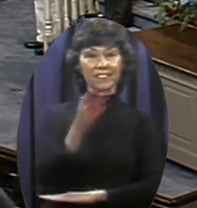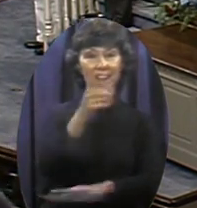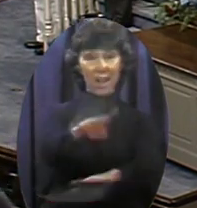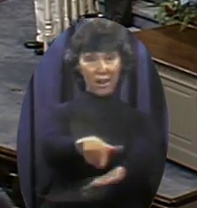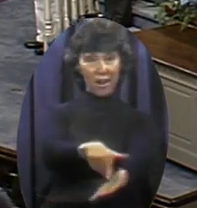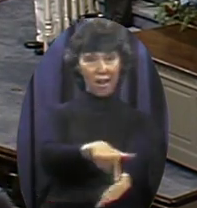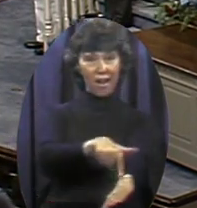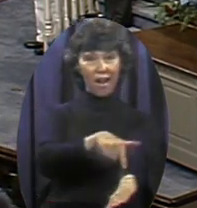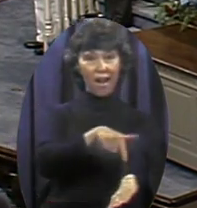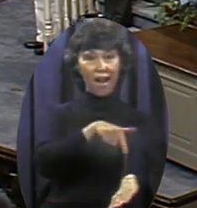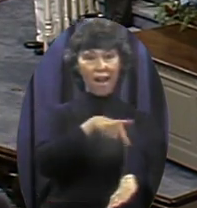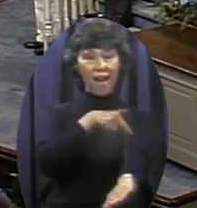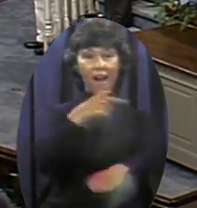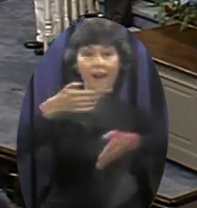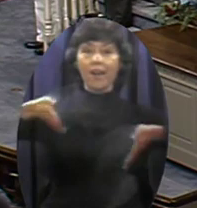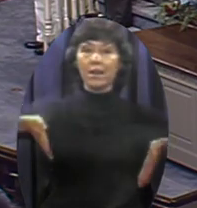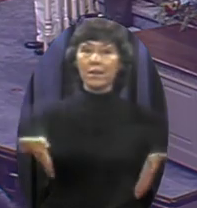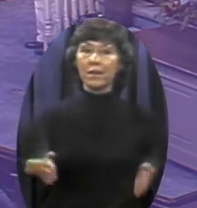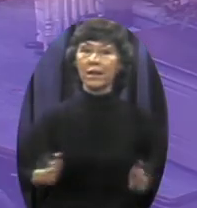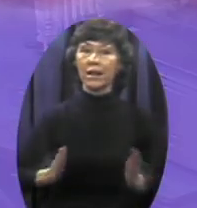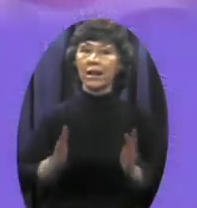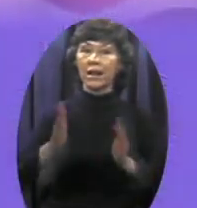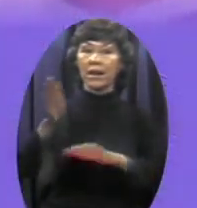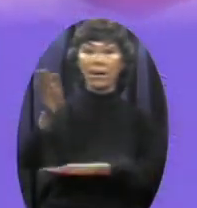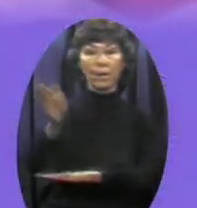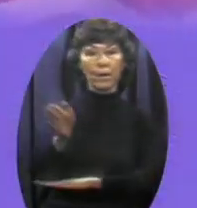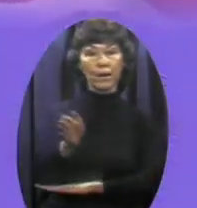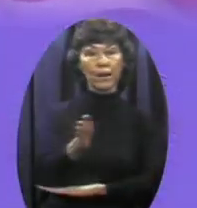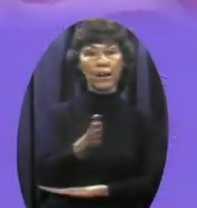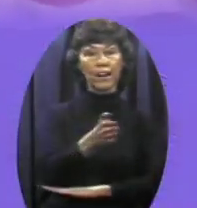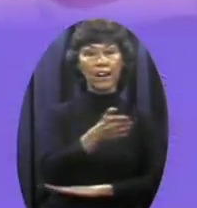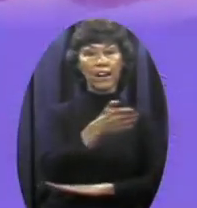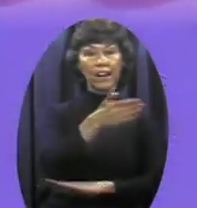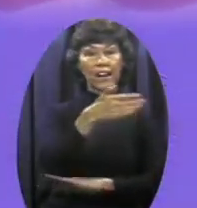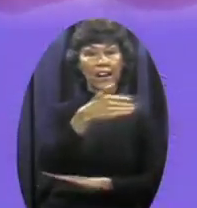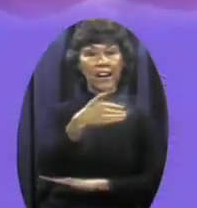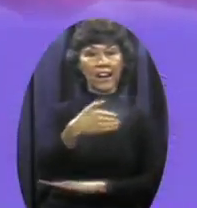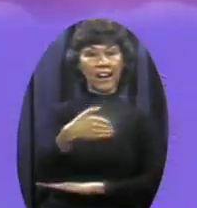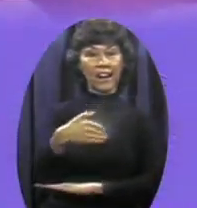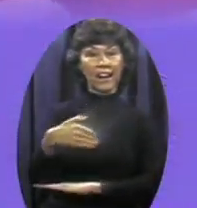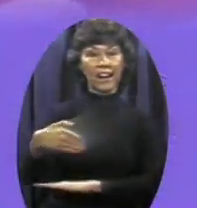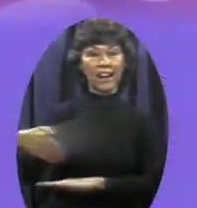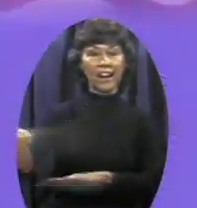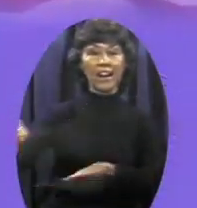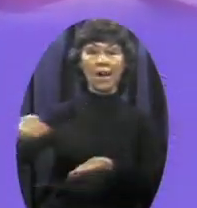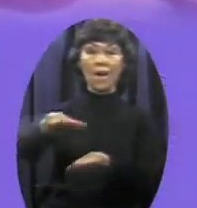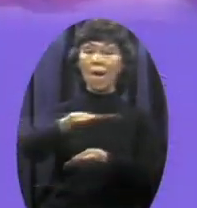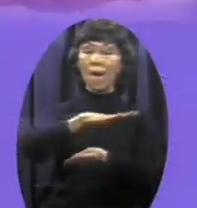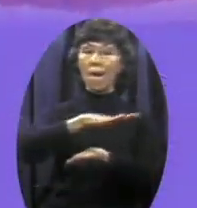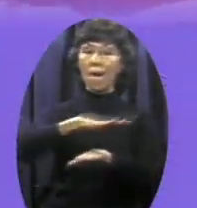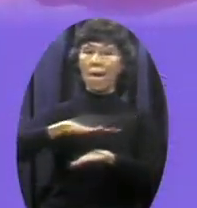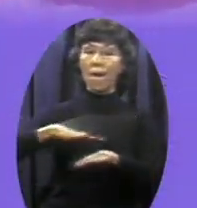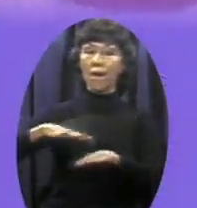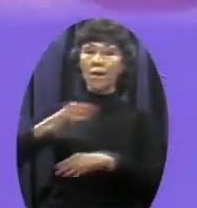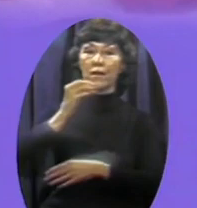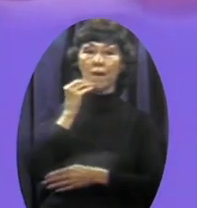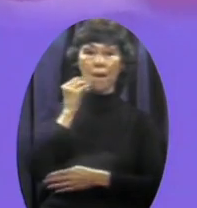¶ may it wave ¶ ¶ For the home